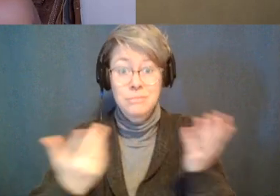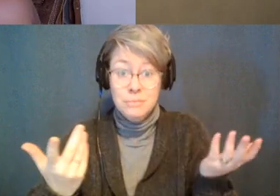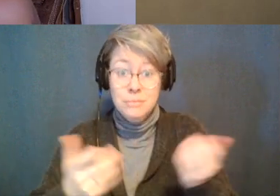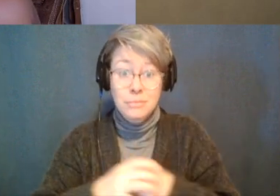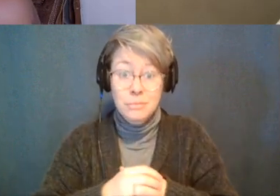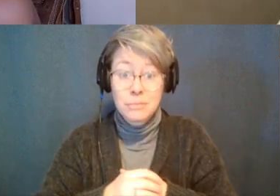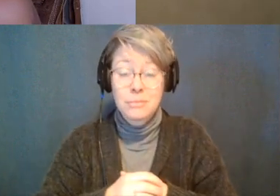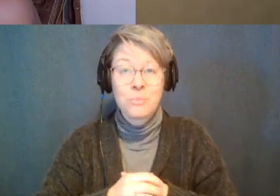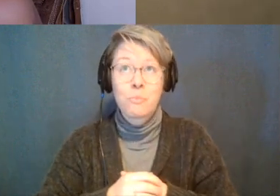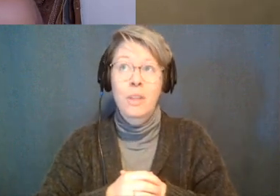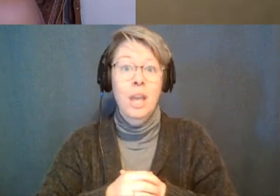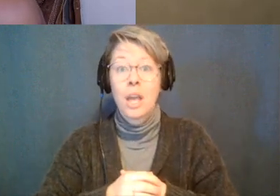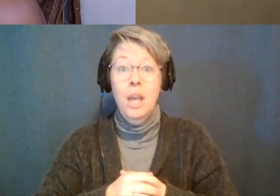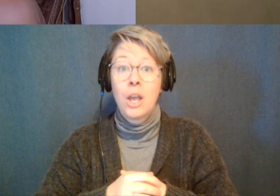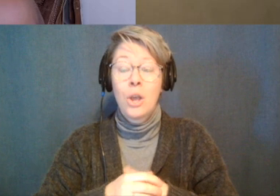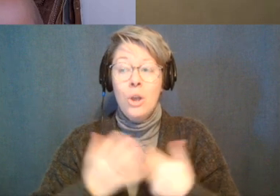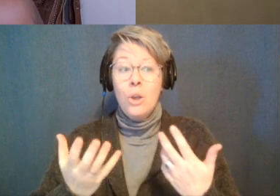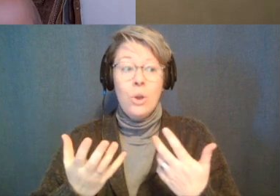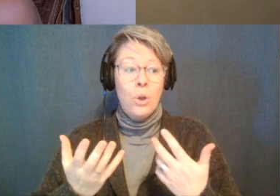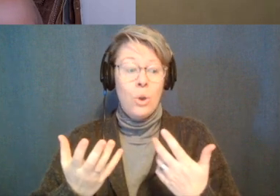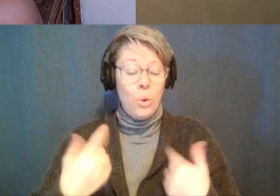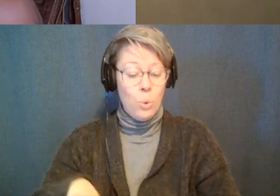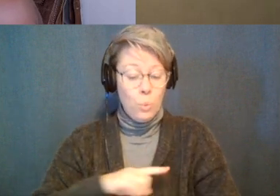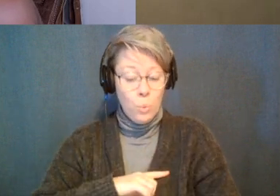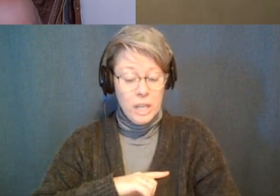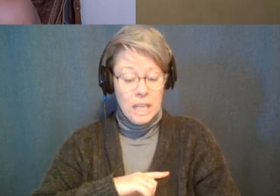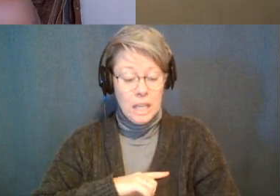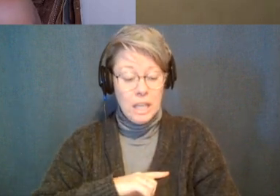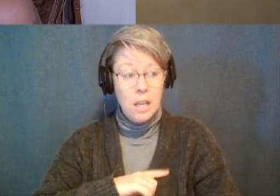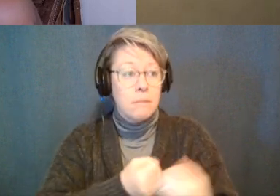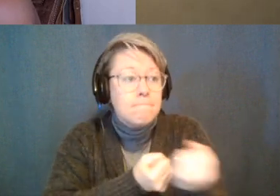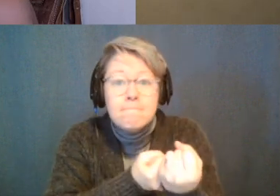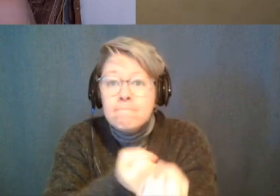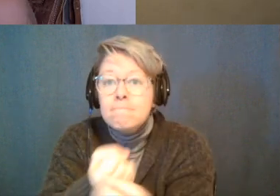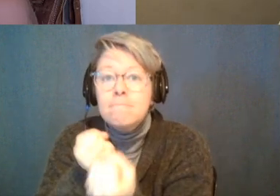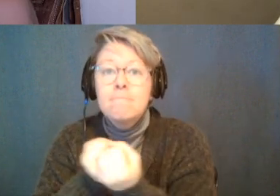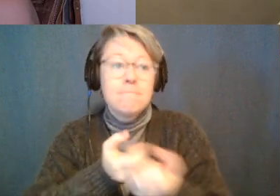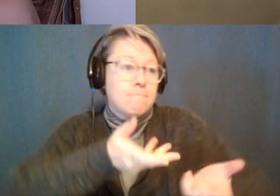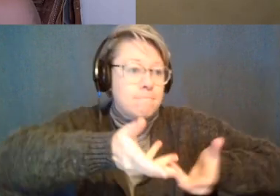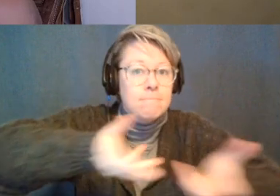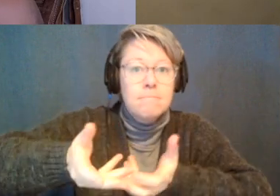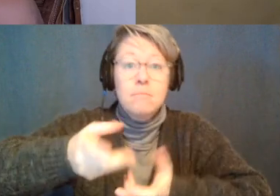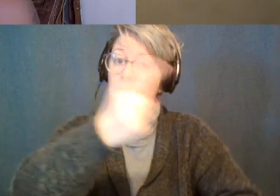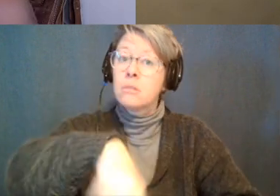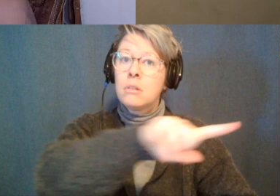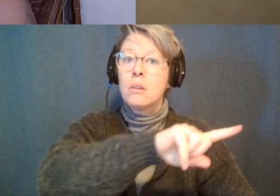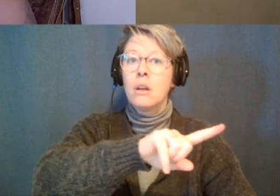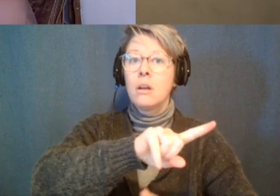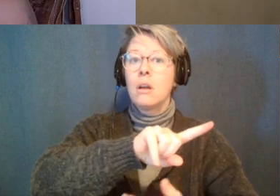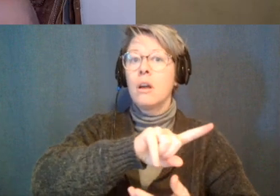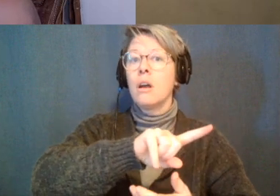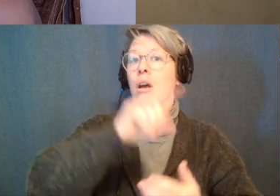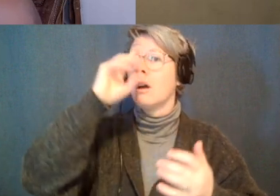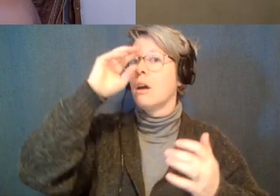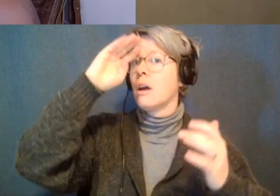invested in serving supporting people and then also people feel that and we're showing up on their phone